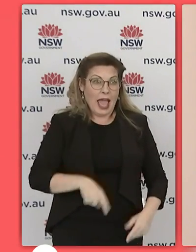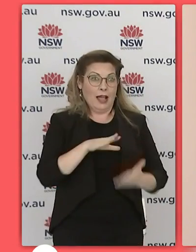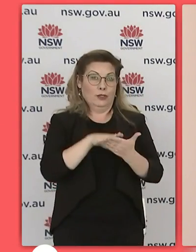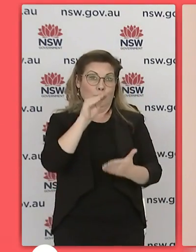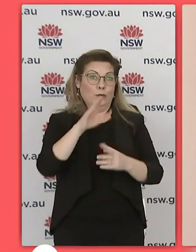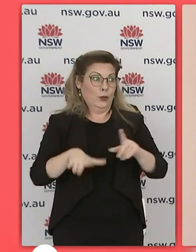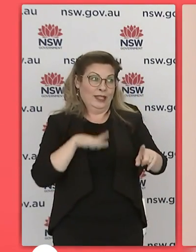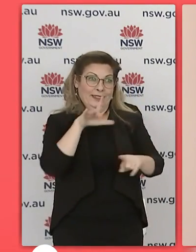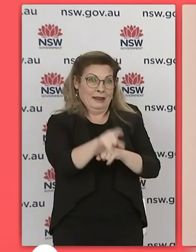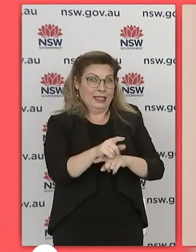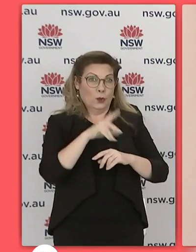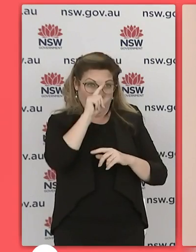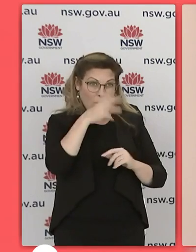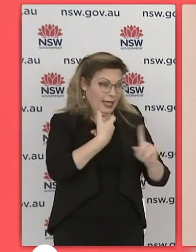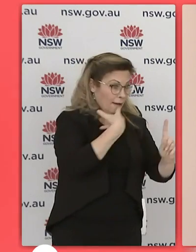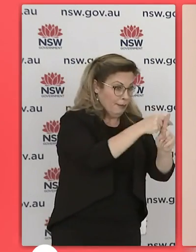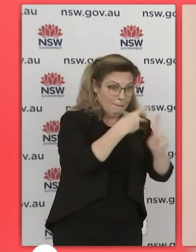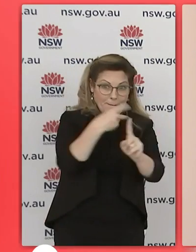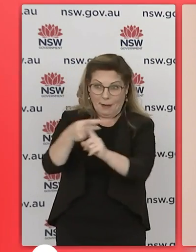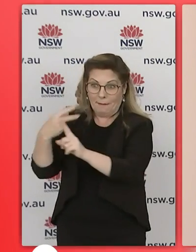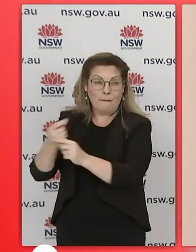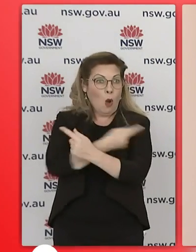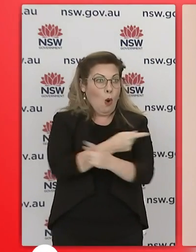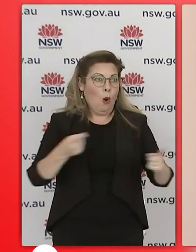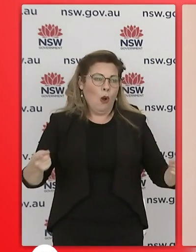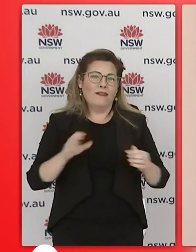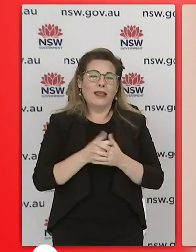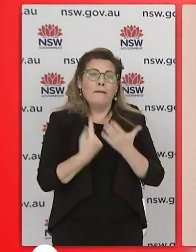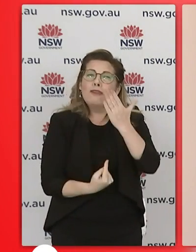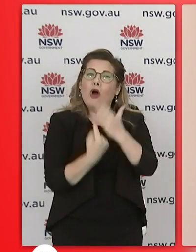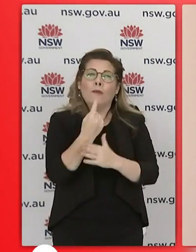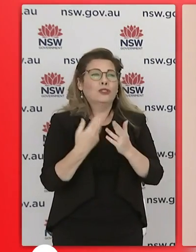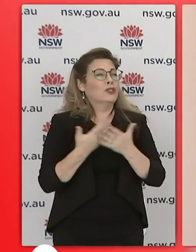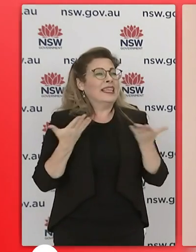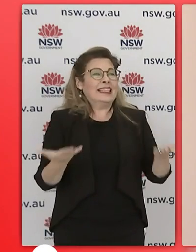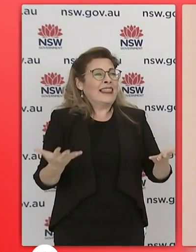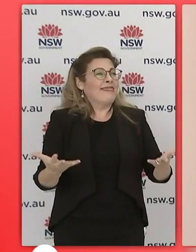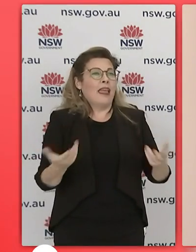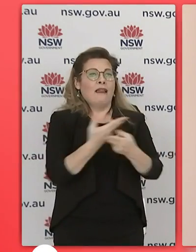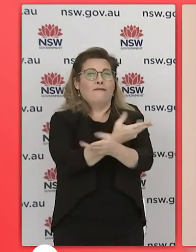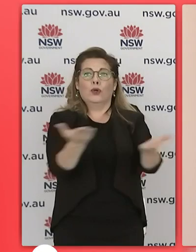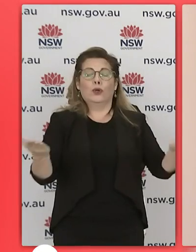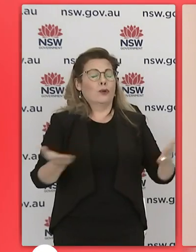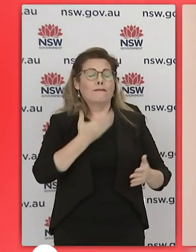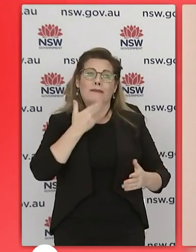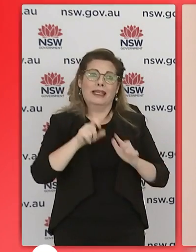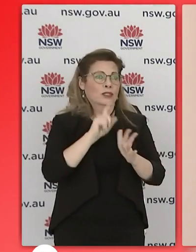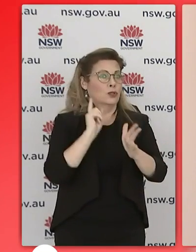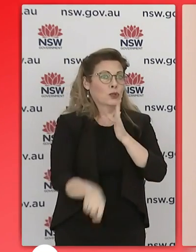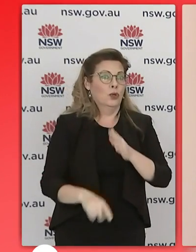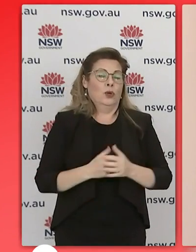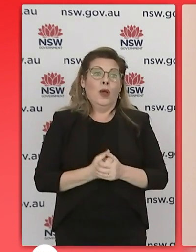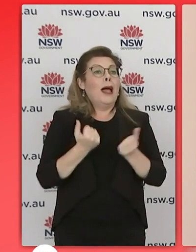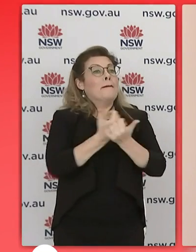the opportunity is there but really you've got to take it grasp it with both hands um i know uh if you talk to any of our